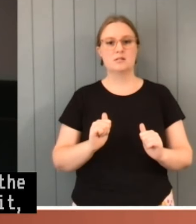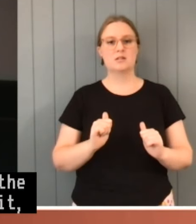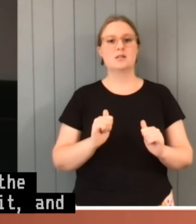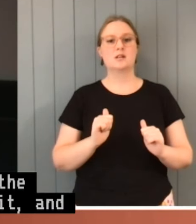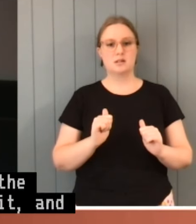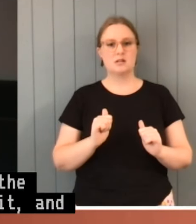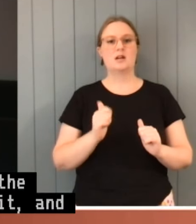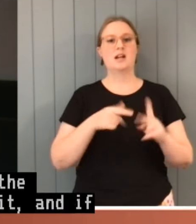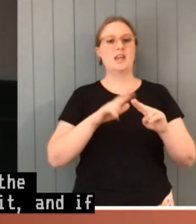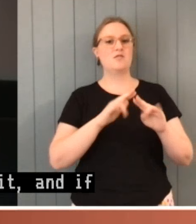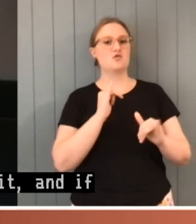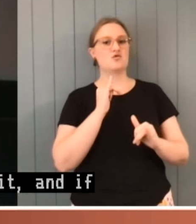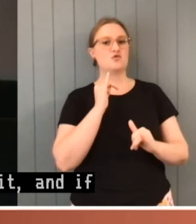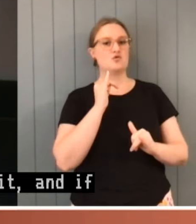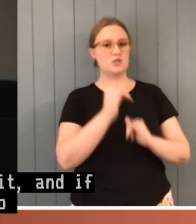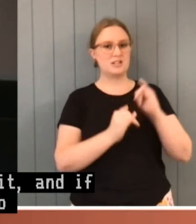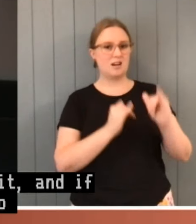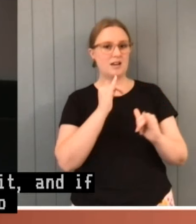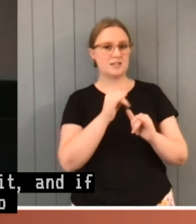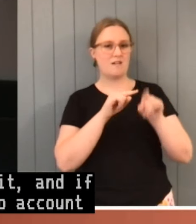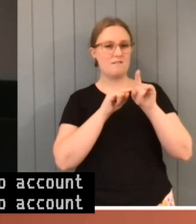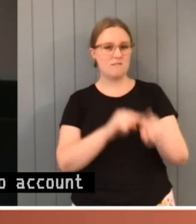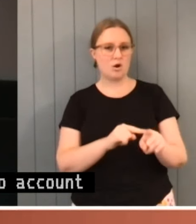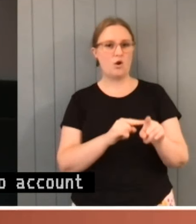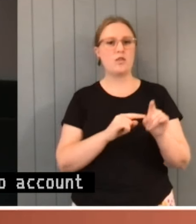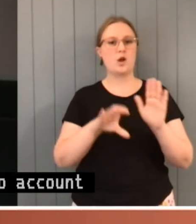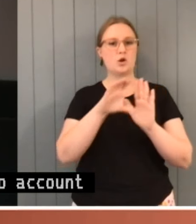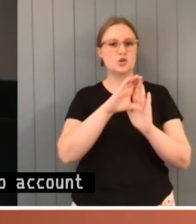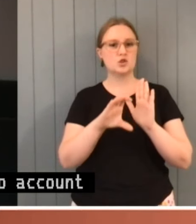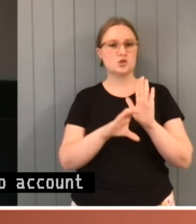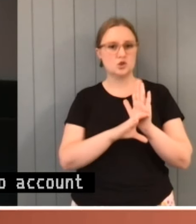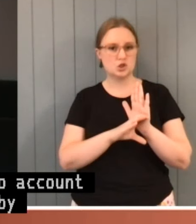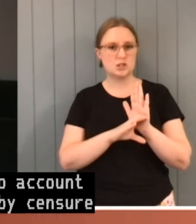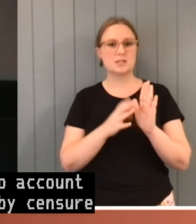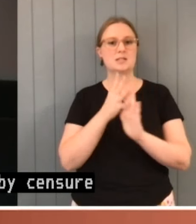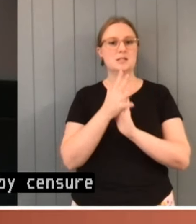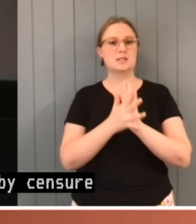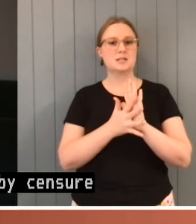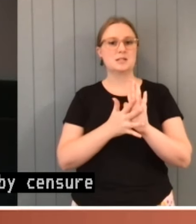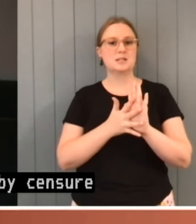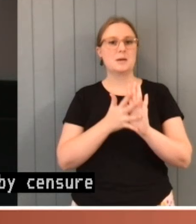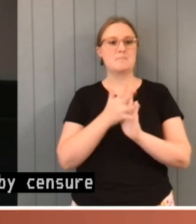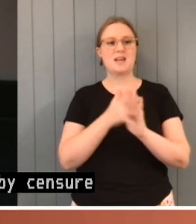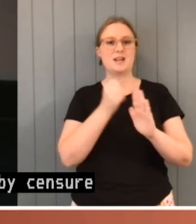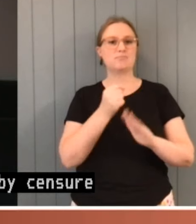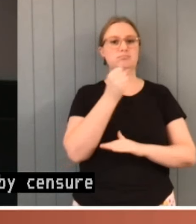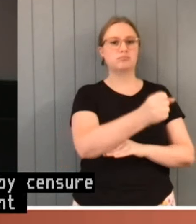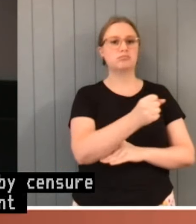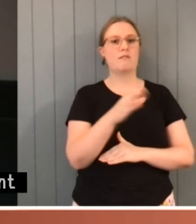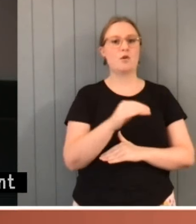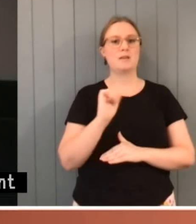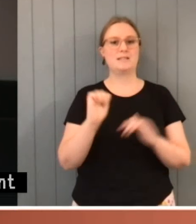by censure from his place in parliament. Censure, which if sufficiently supported, means removal from office.